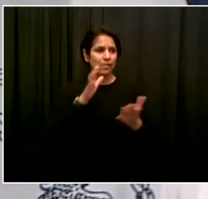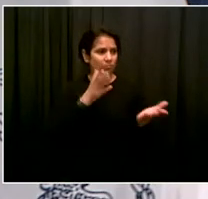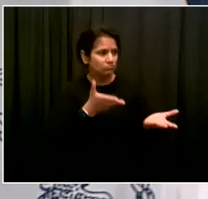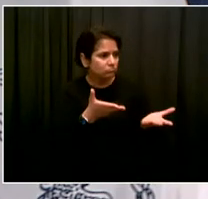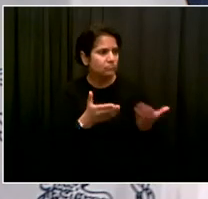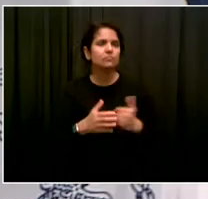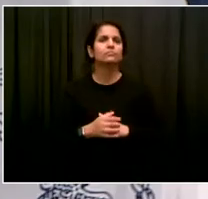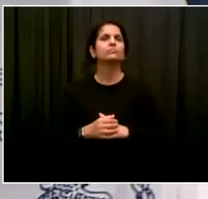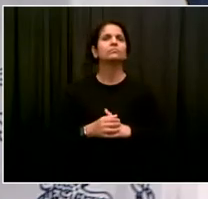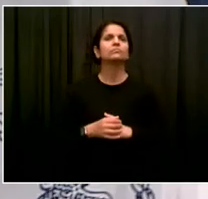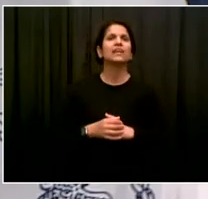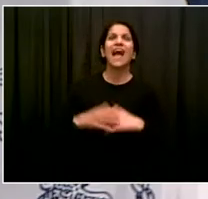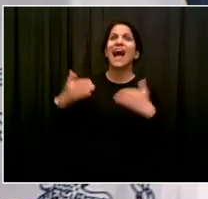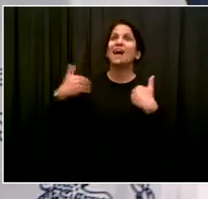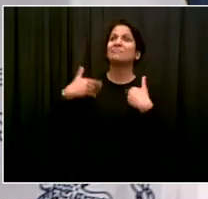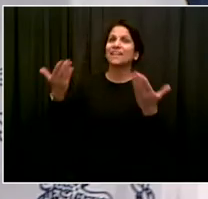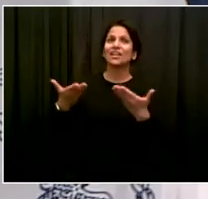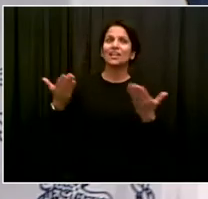Thank you, Mr.